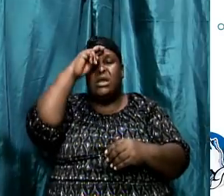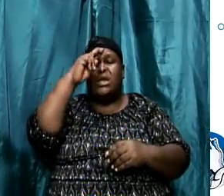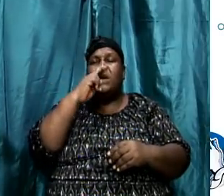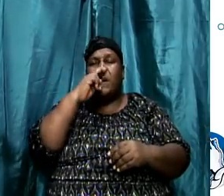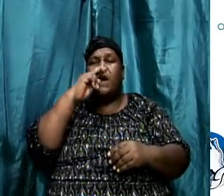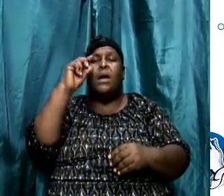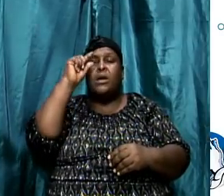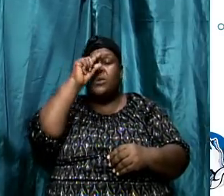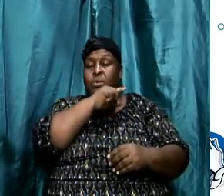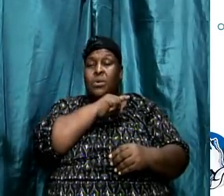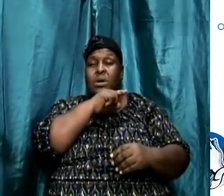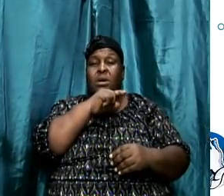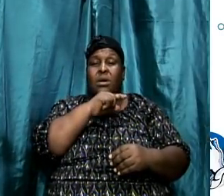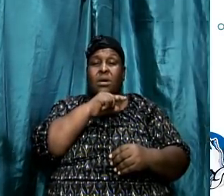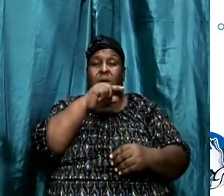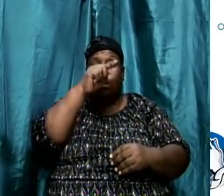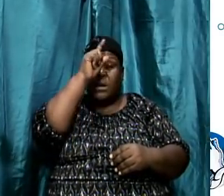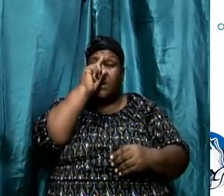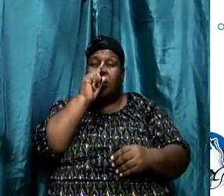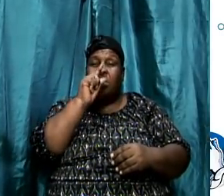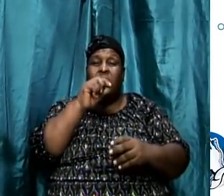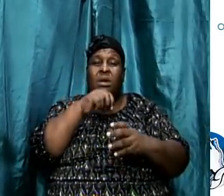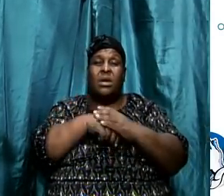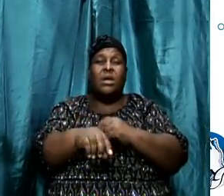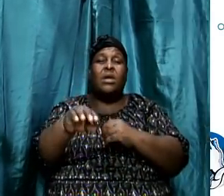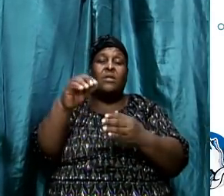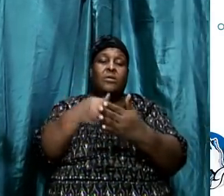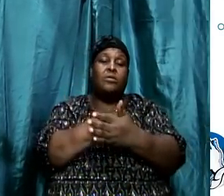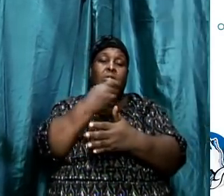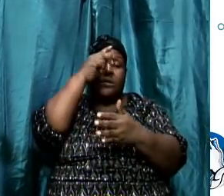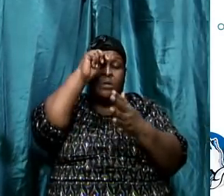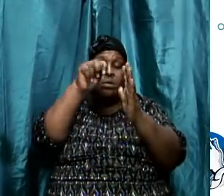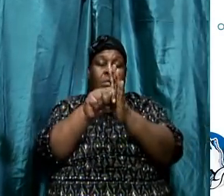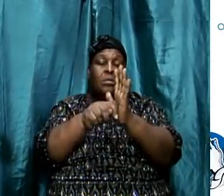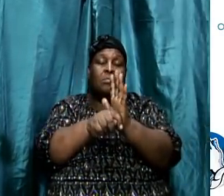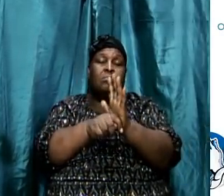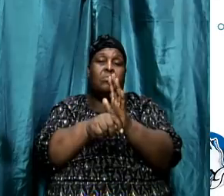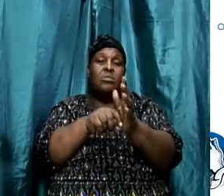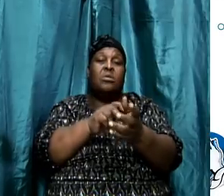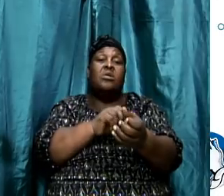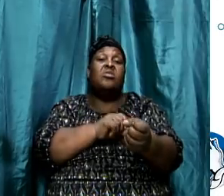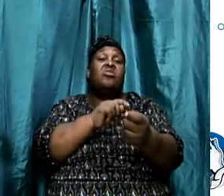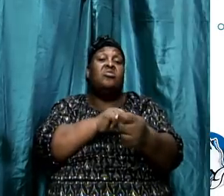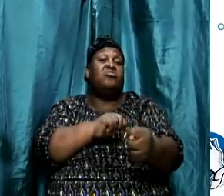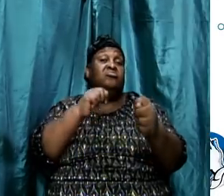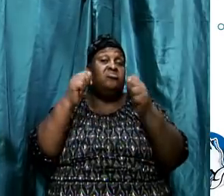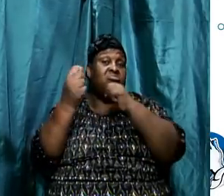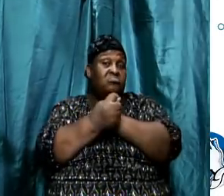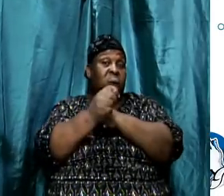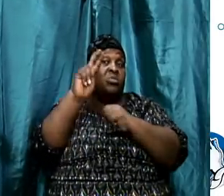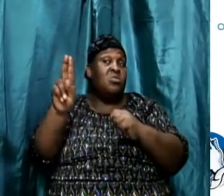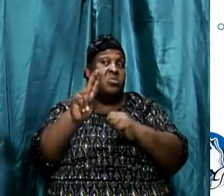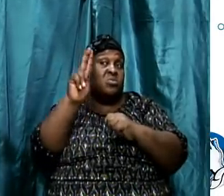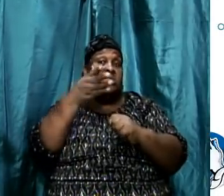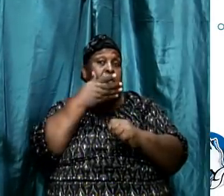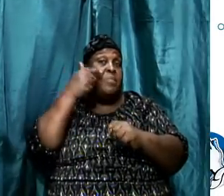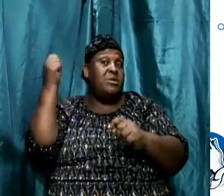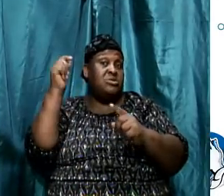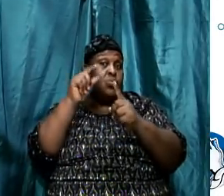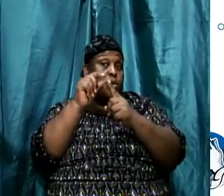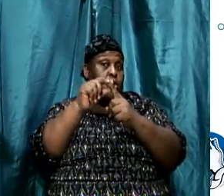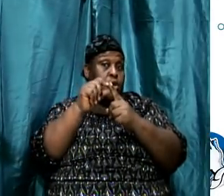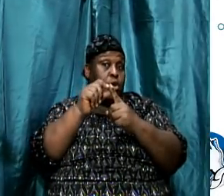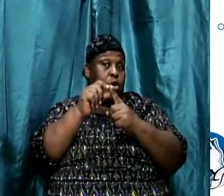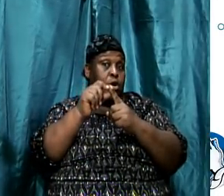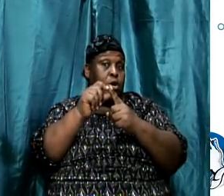Greek in the New Testament. And therefore when the translators were trying to bring it to English, they used the best words that they possibly could find. And